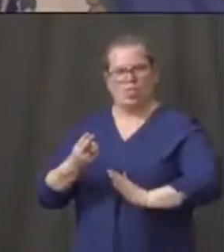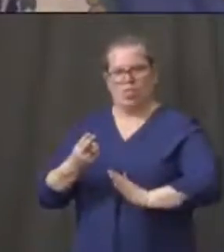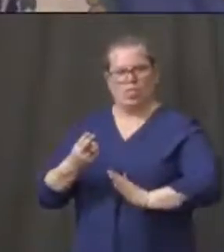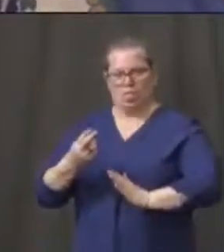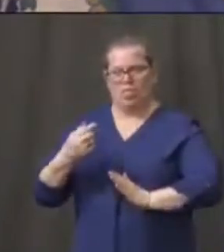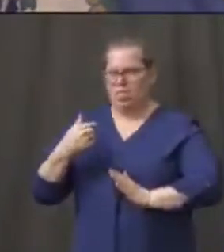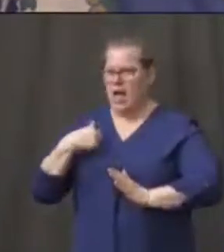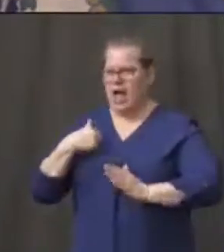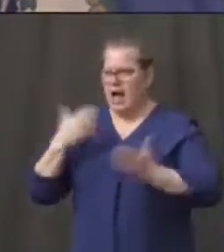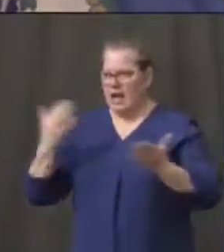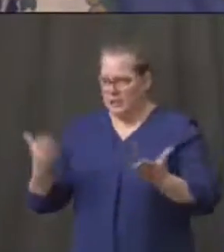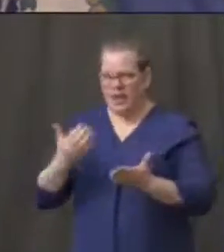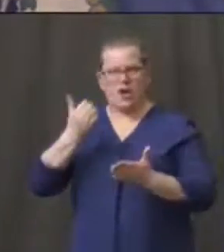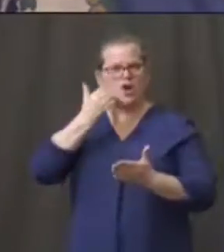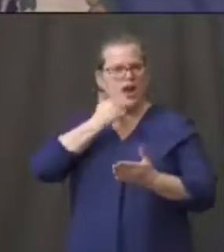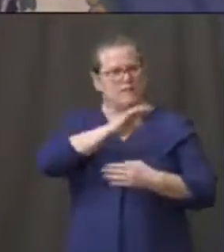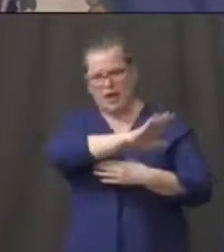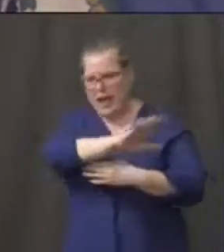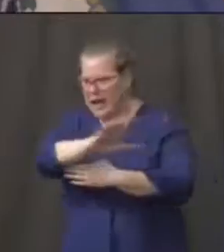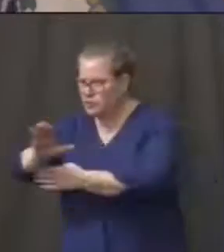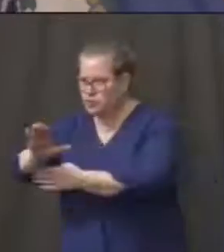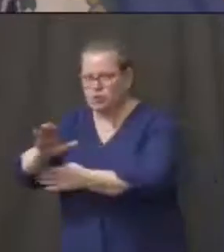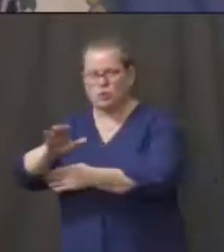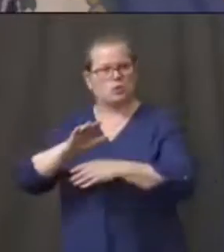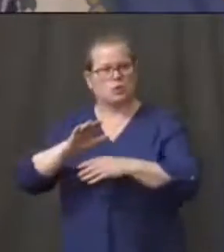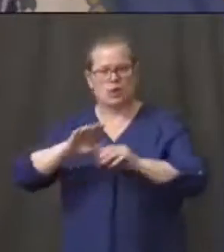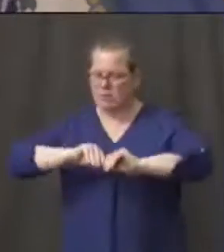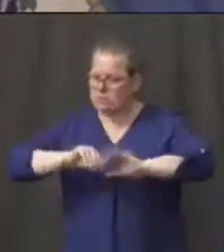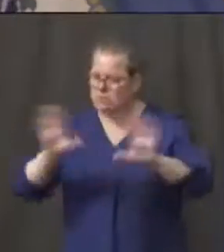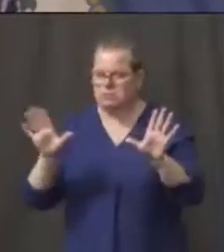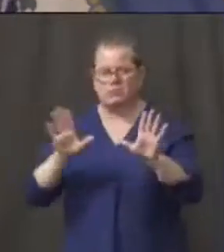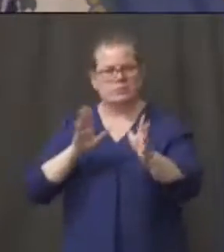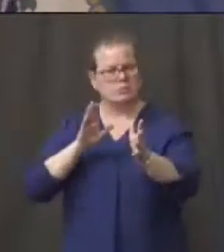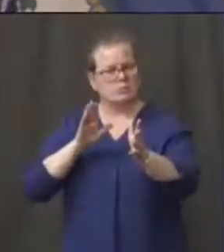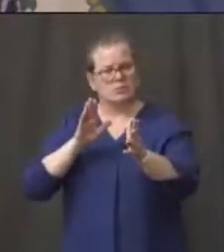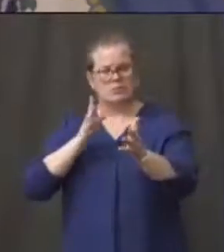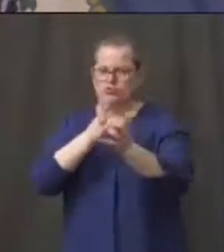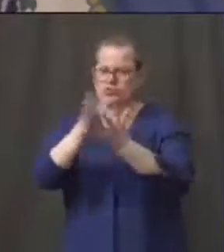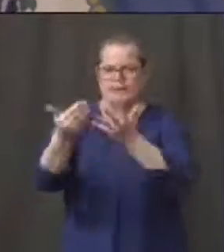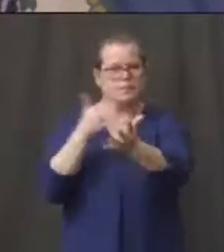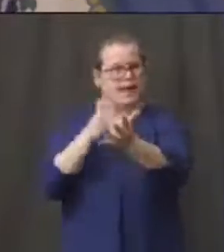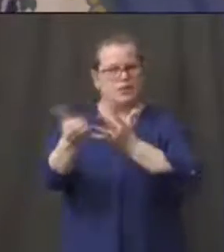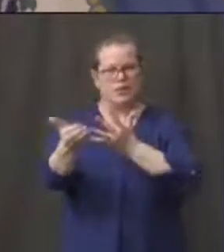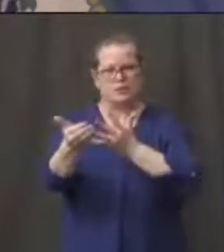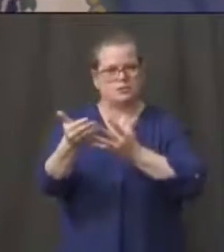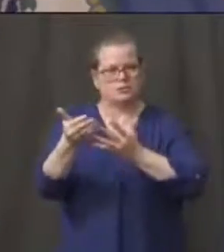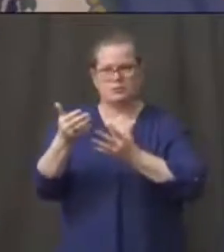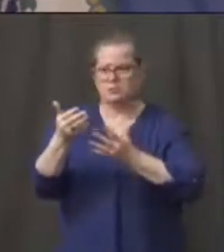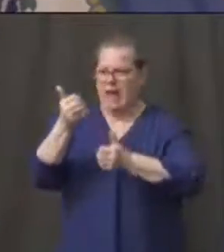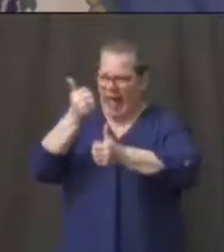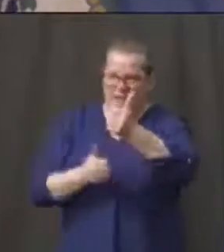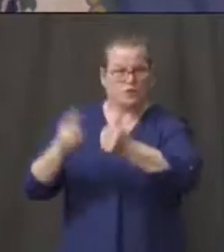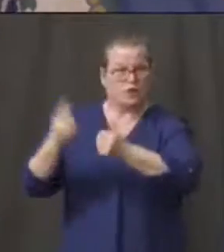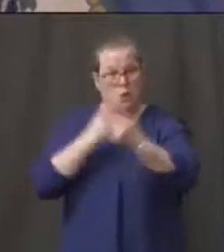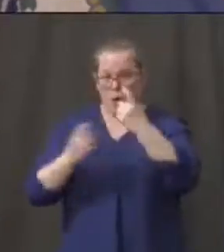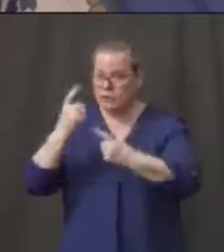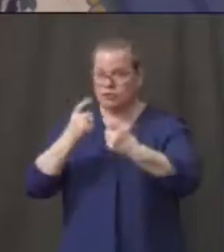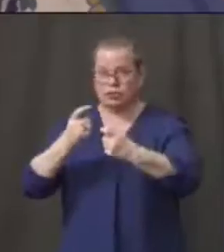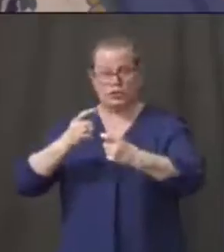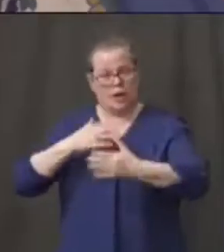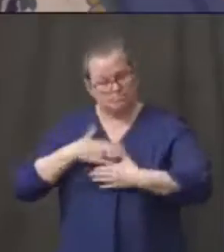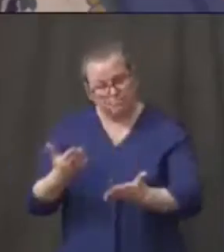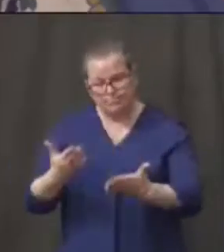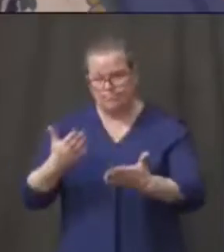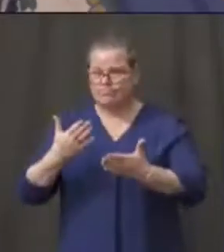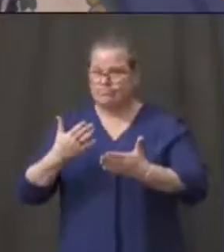here every afternoon. I take every single question I can. I bring all of our commissioners here to answer questions and now we have